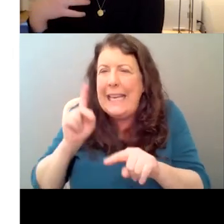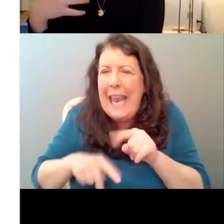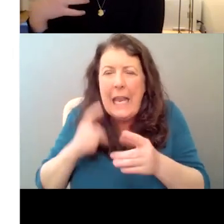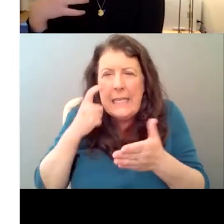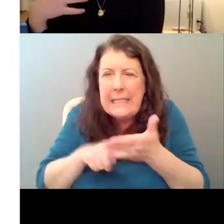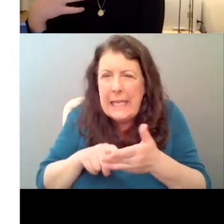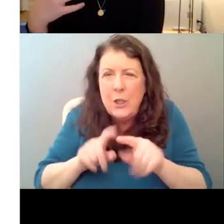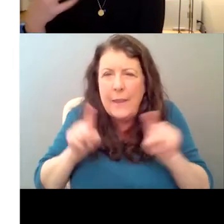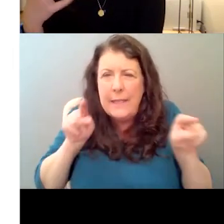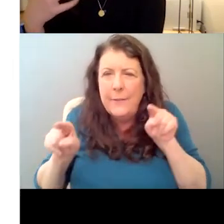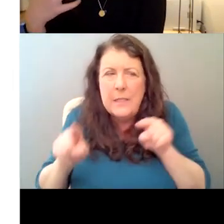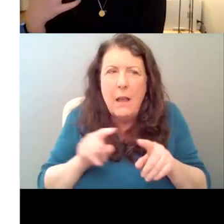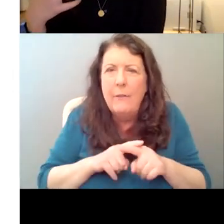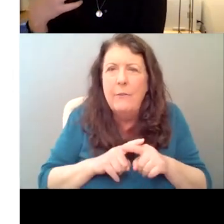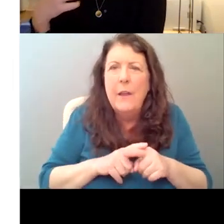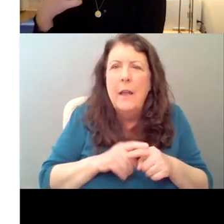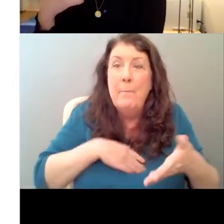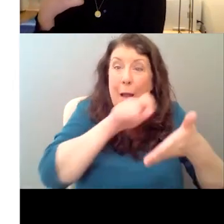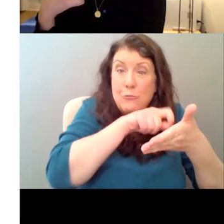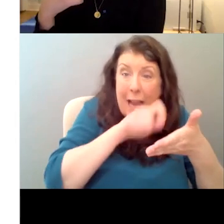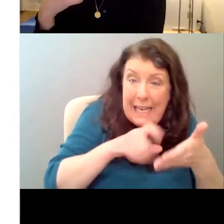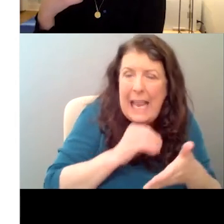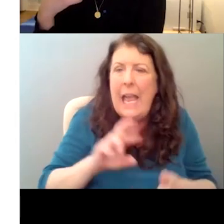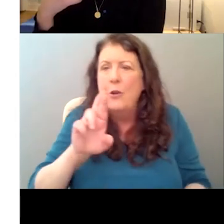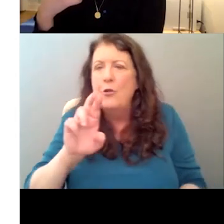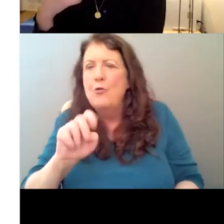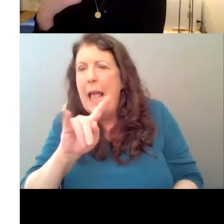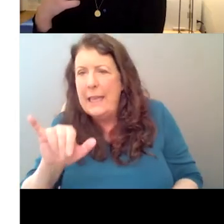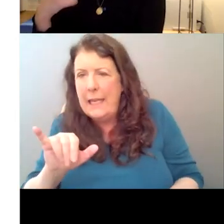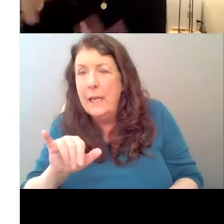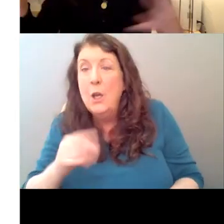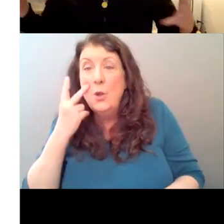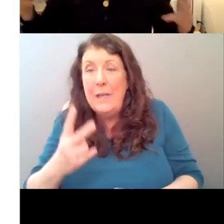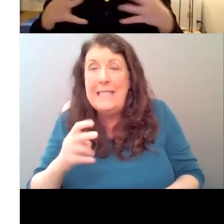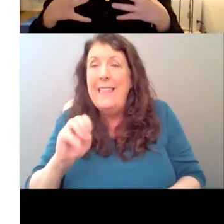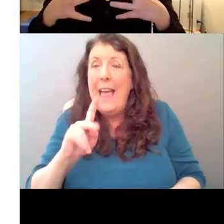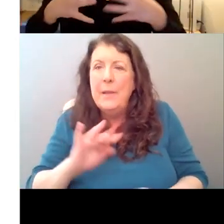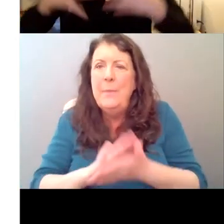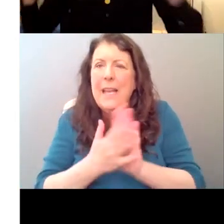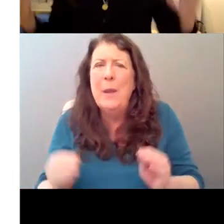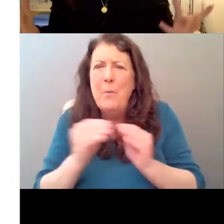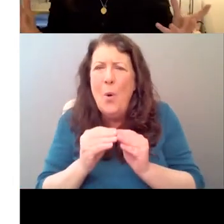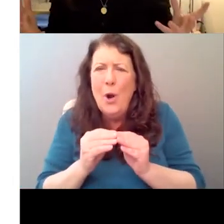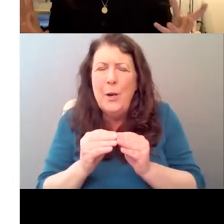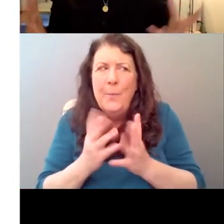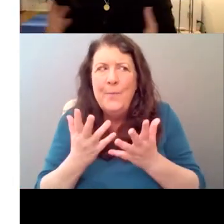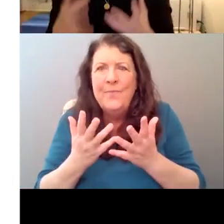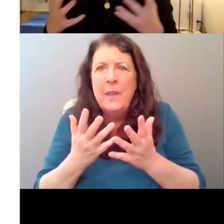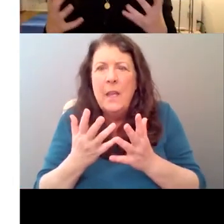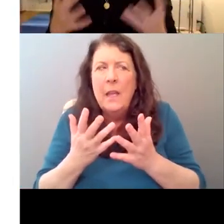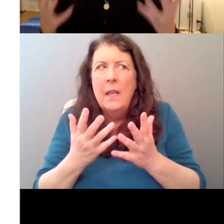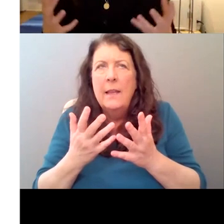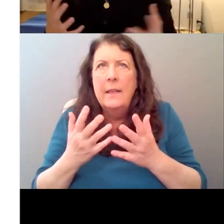internal and, um, and, and, you know, in, in her own mind, which is compounded by the fact